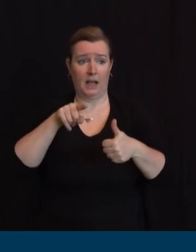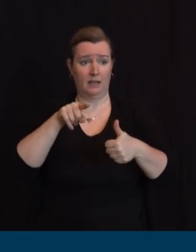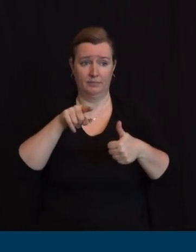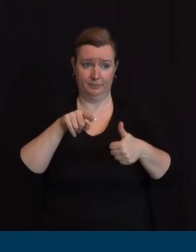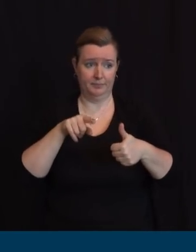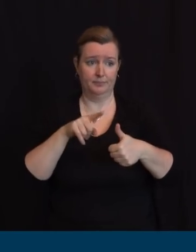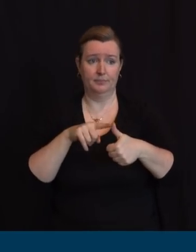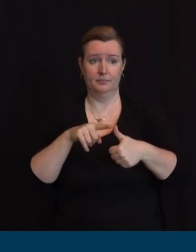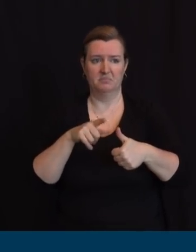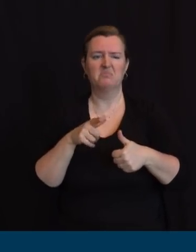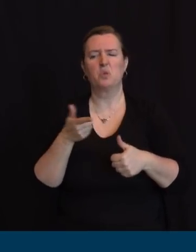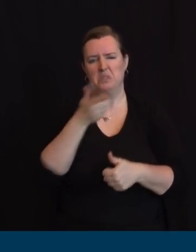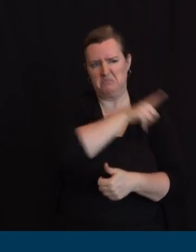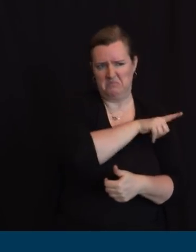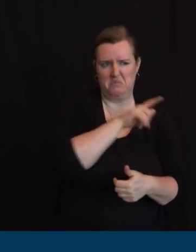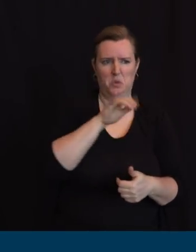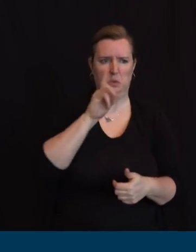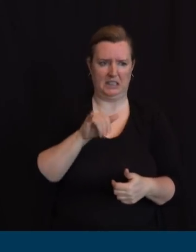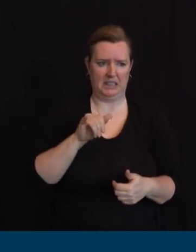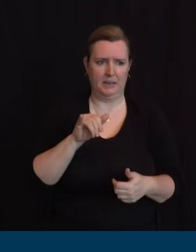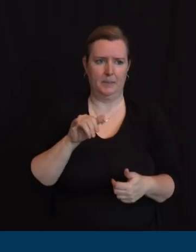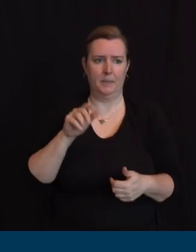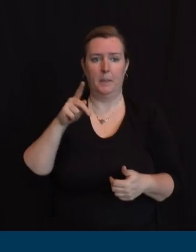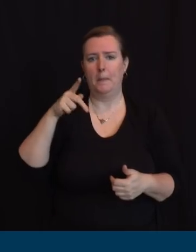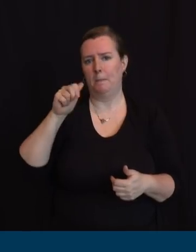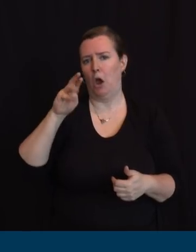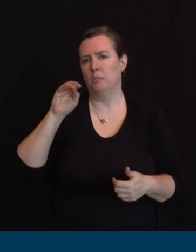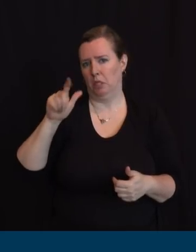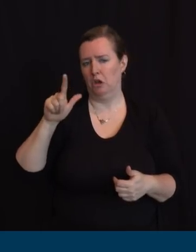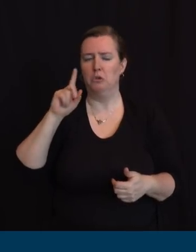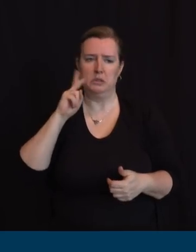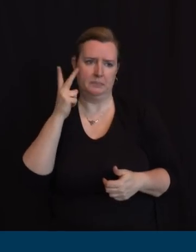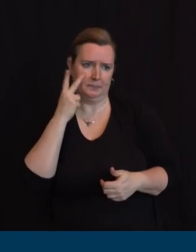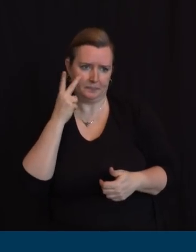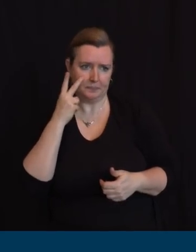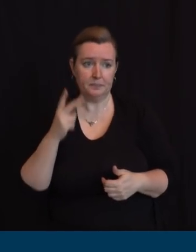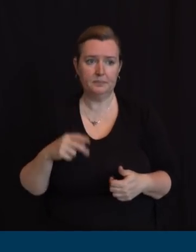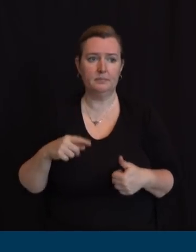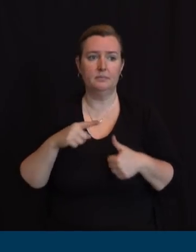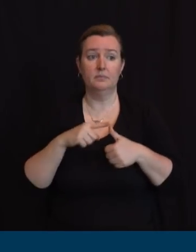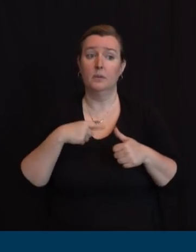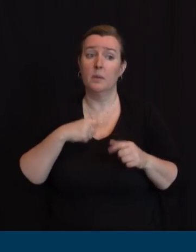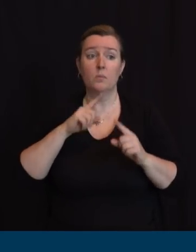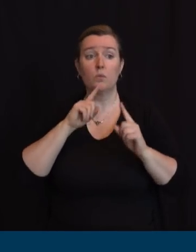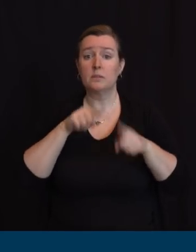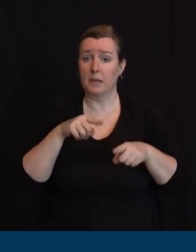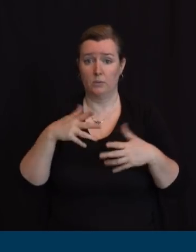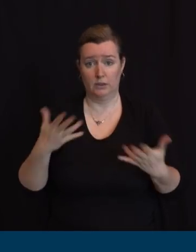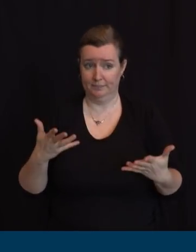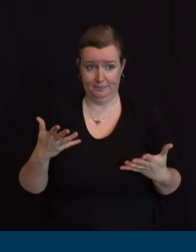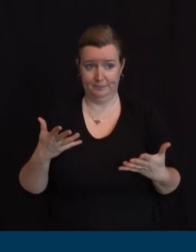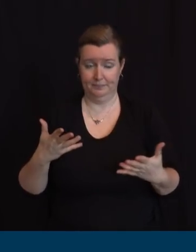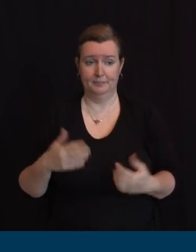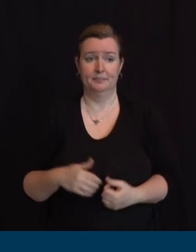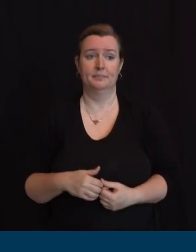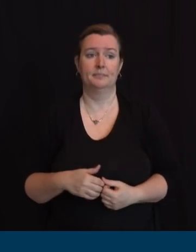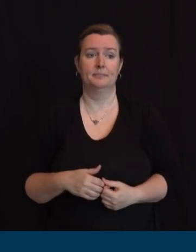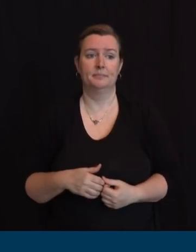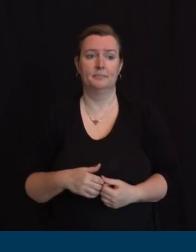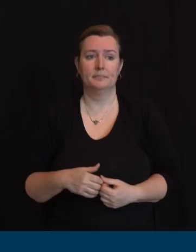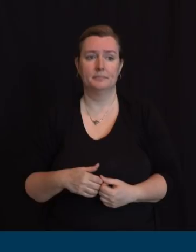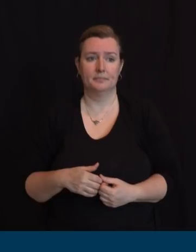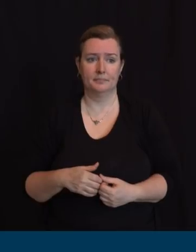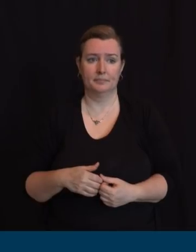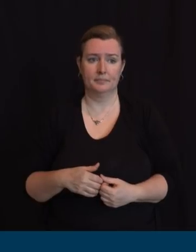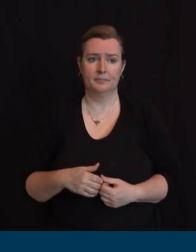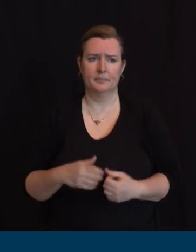I would just say, just again to repeat something you and I have been saying, there's a whole range of models that we're looking at, and for those of